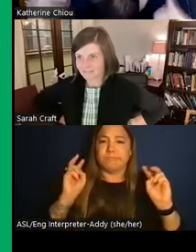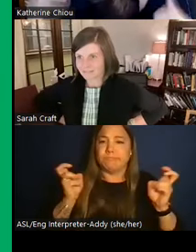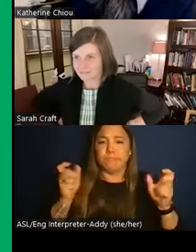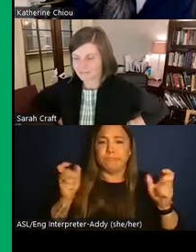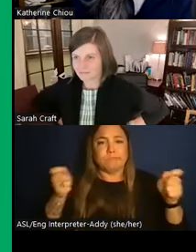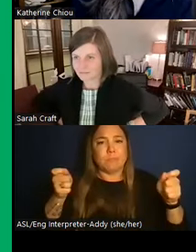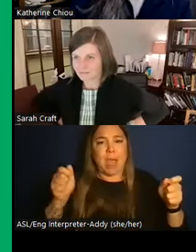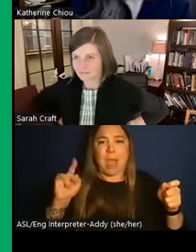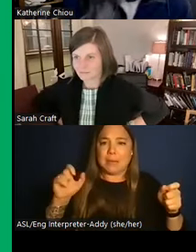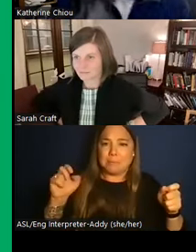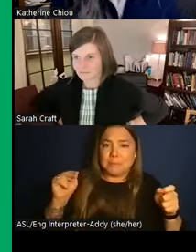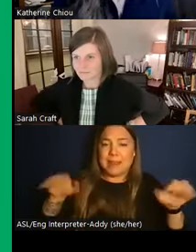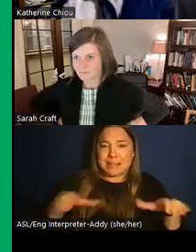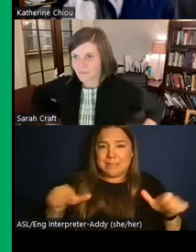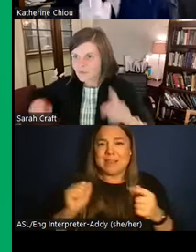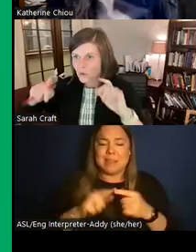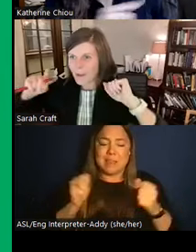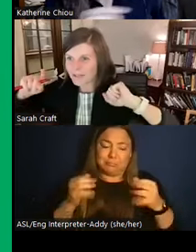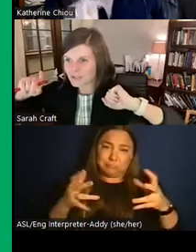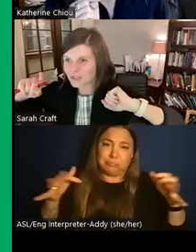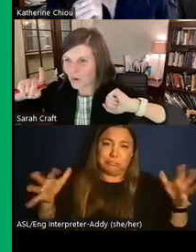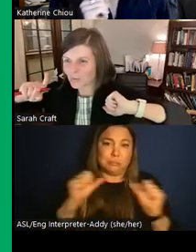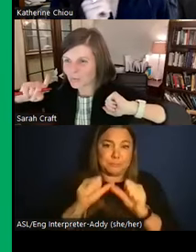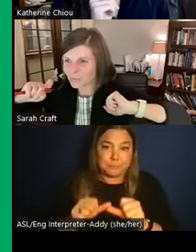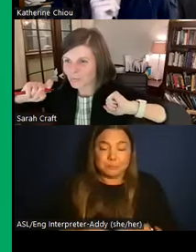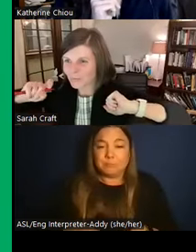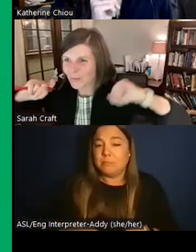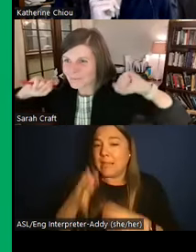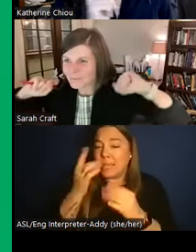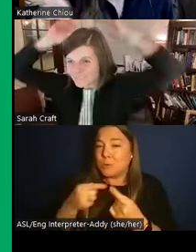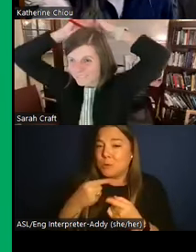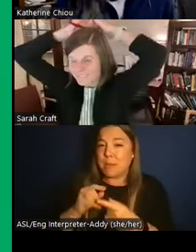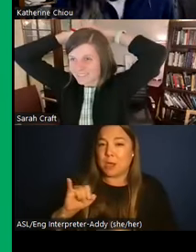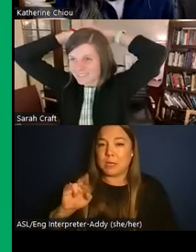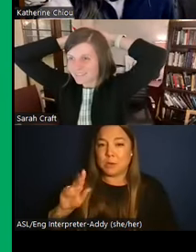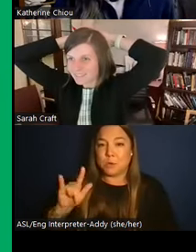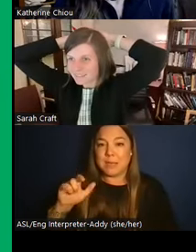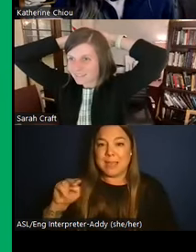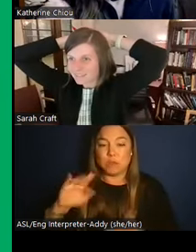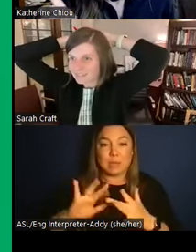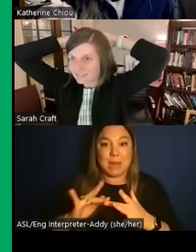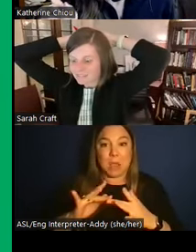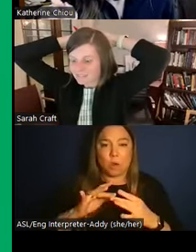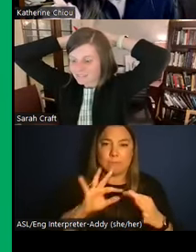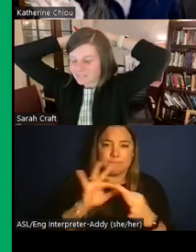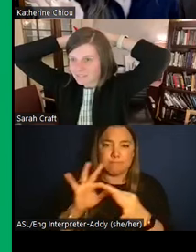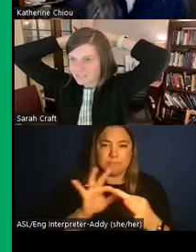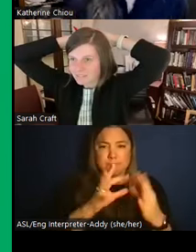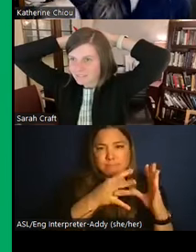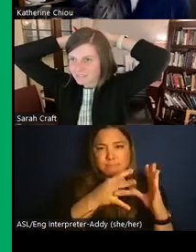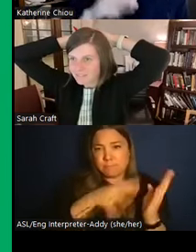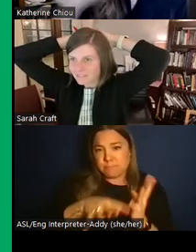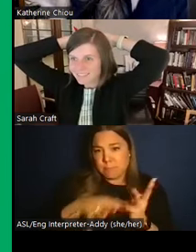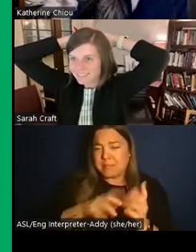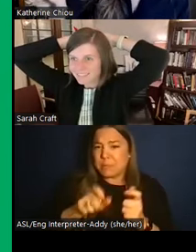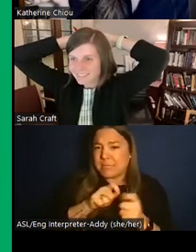then things grow from there. An interesting thing too about irrigation networks is that there's a certain amount of water flow that comes down from the Andes,